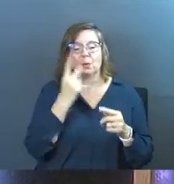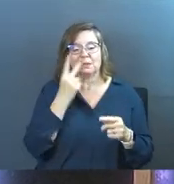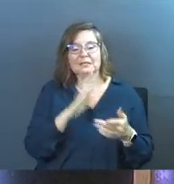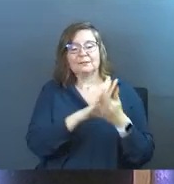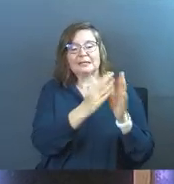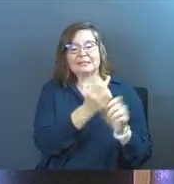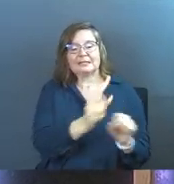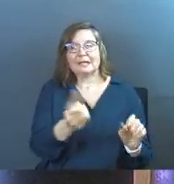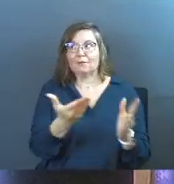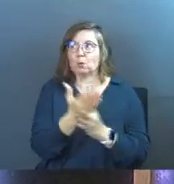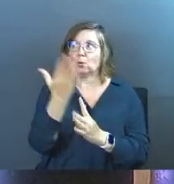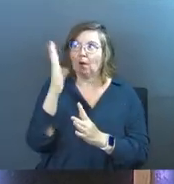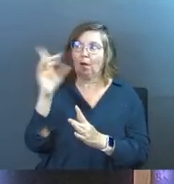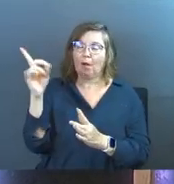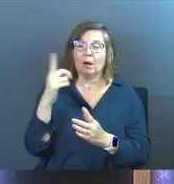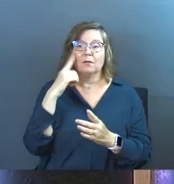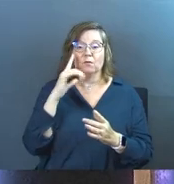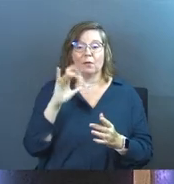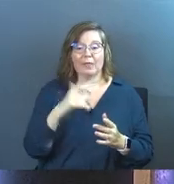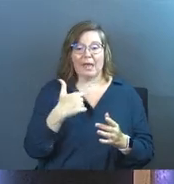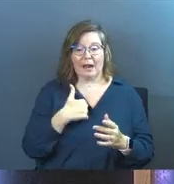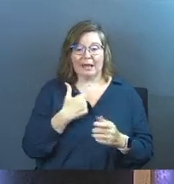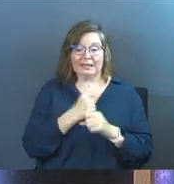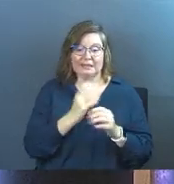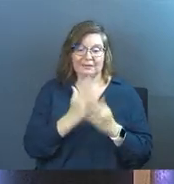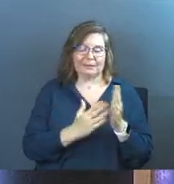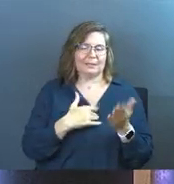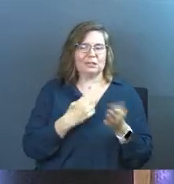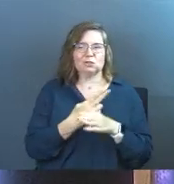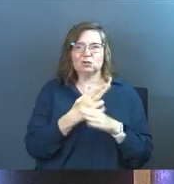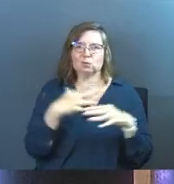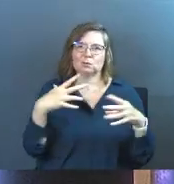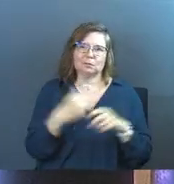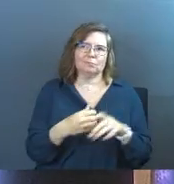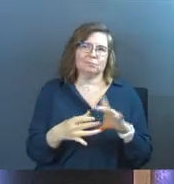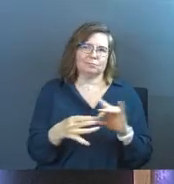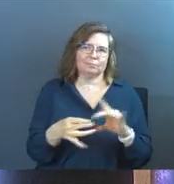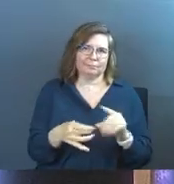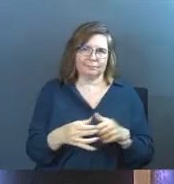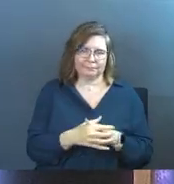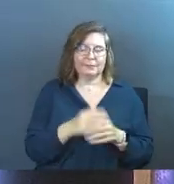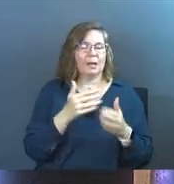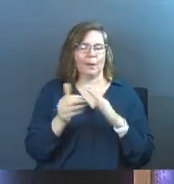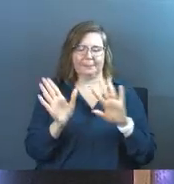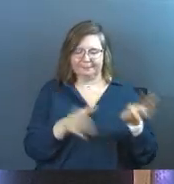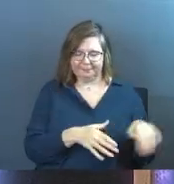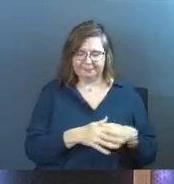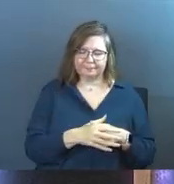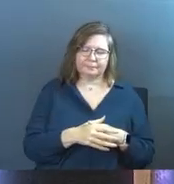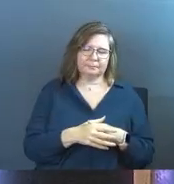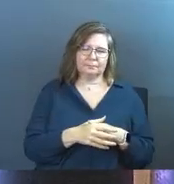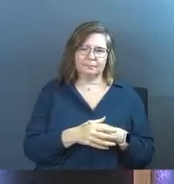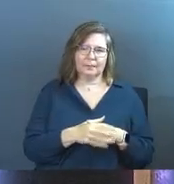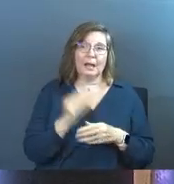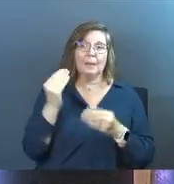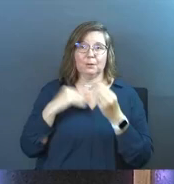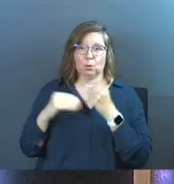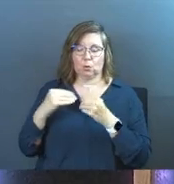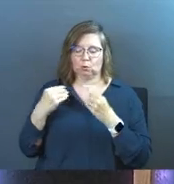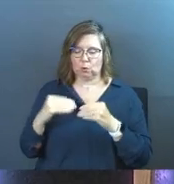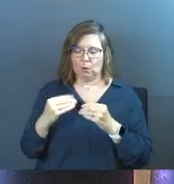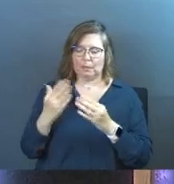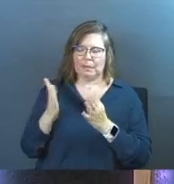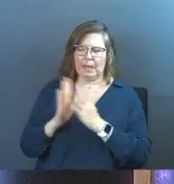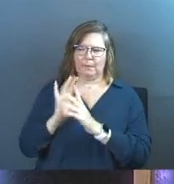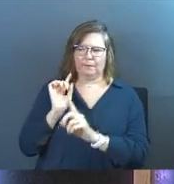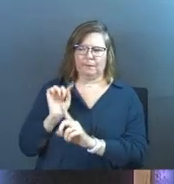to see them get saved by God. He says, in order that I might save some, he's just using shorthand. Anyway, I'm in the grocery store. God says,